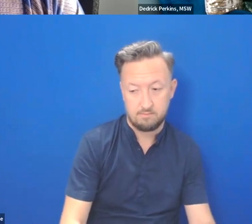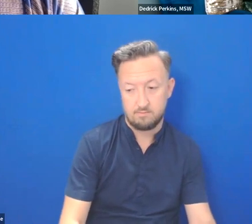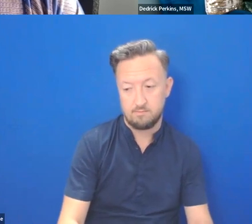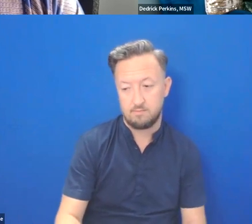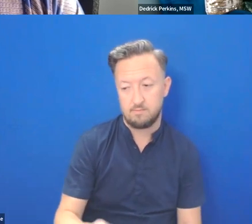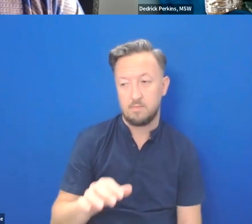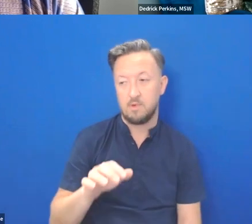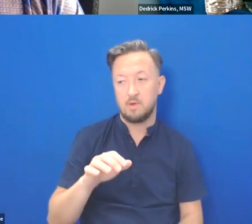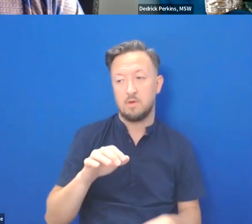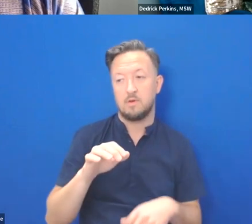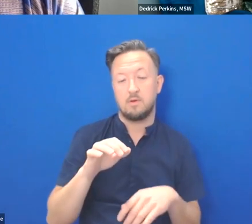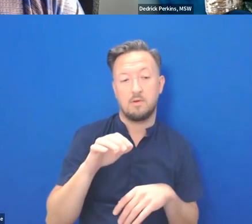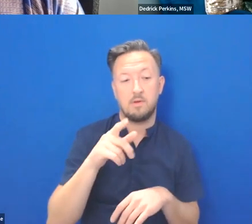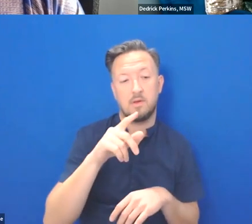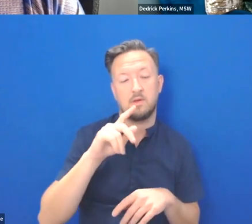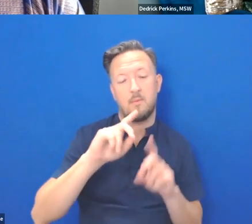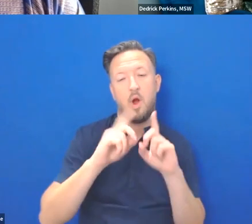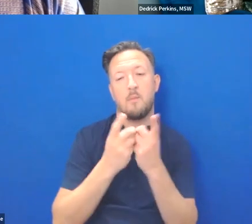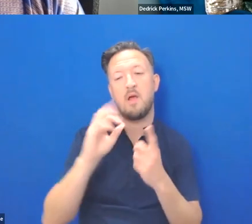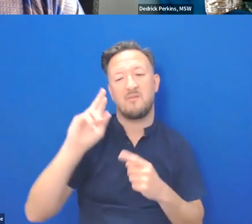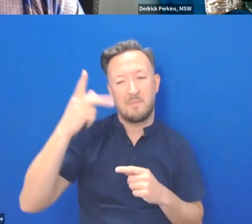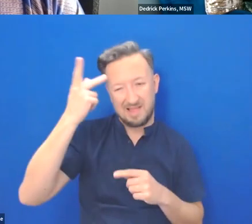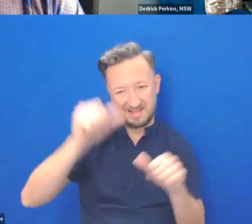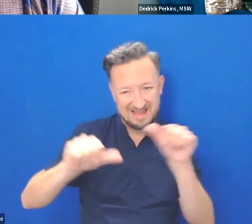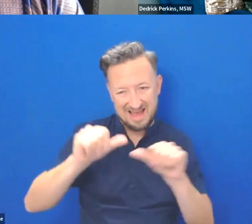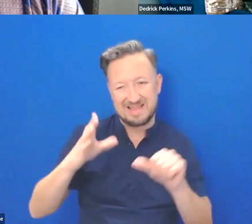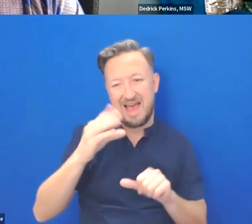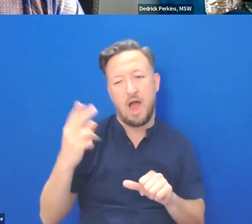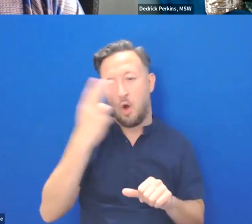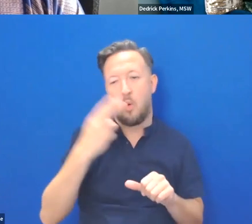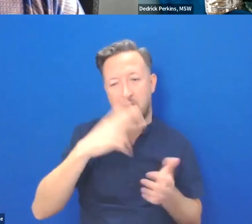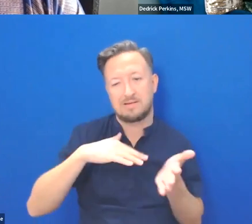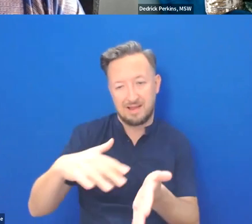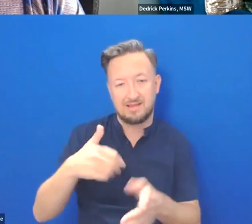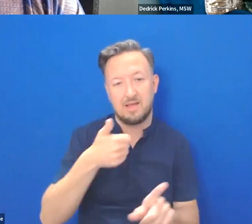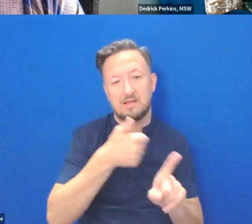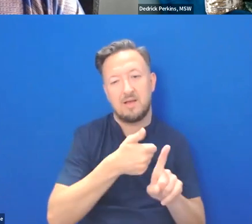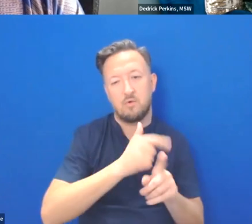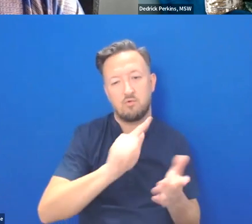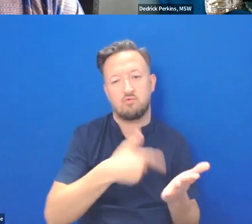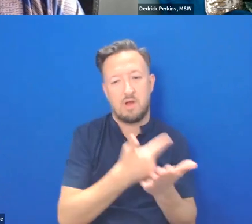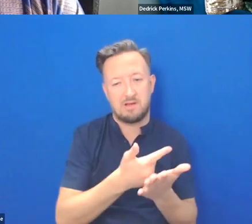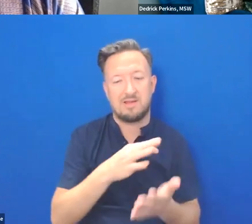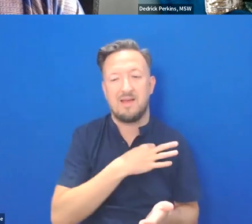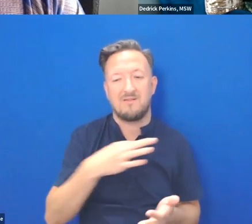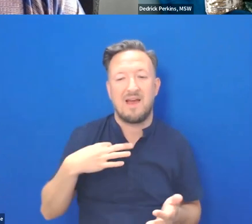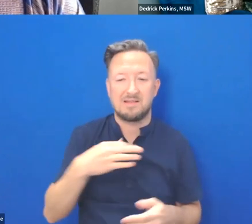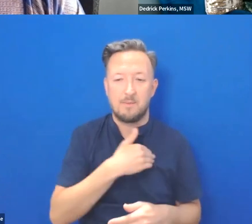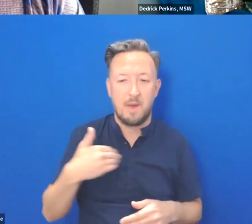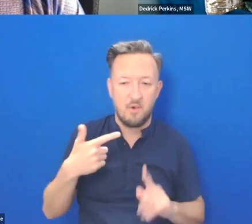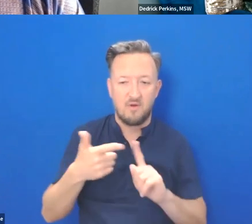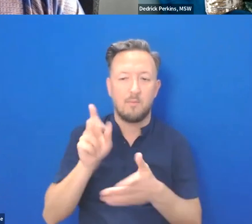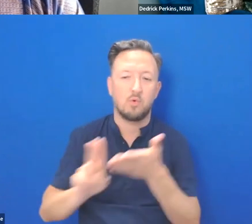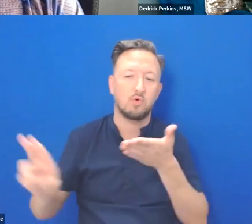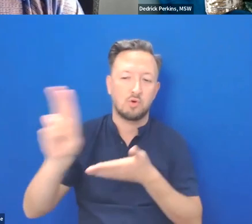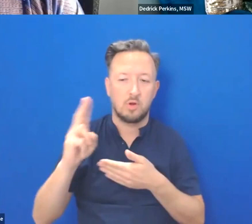Departments of Political Science and Hawaiian Studies, and affiliate graduate faculty member at the University of